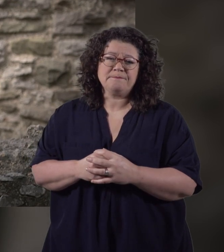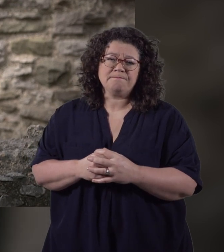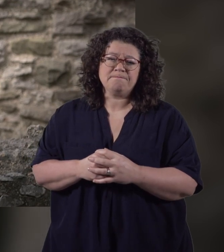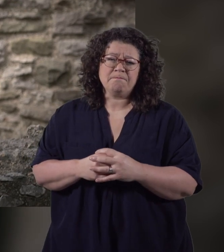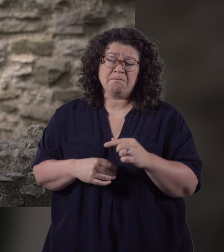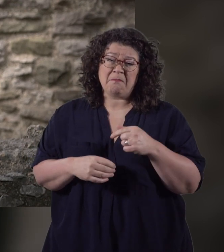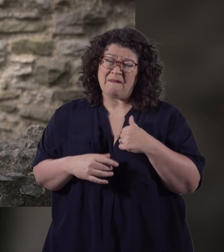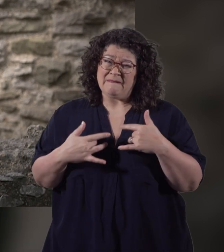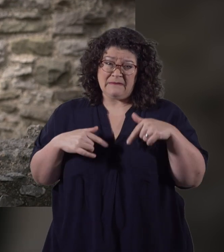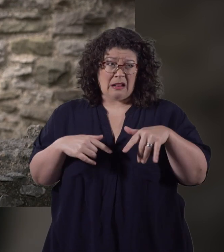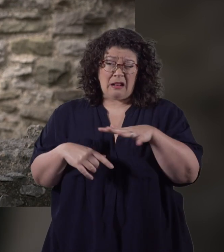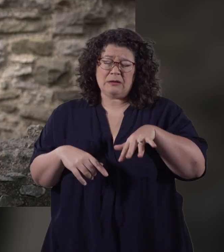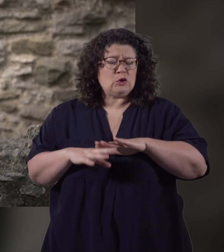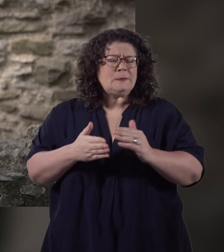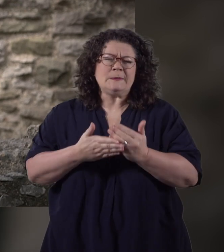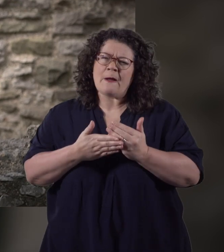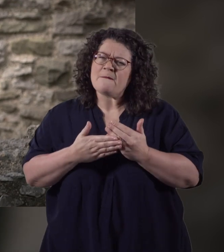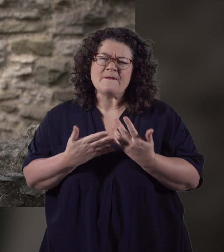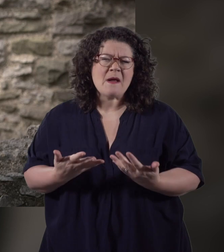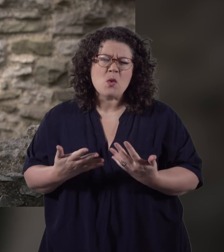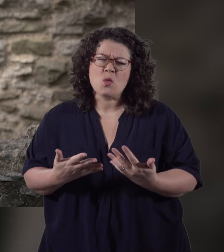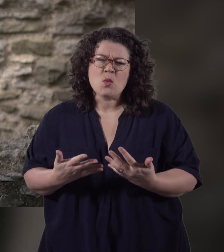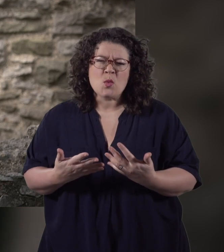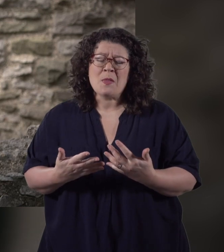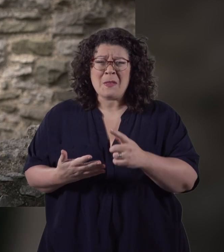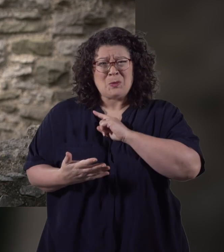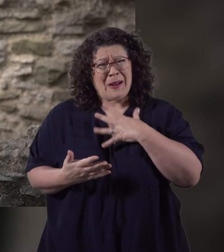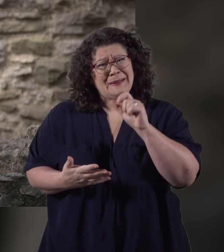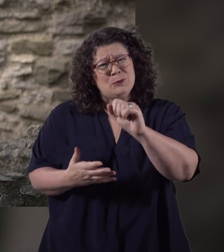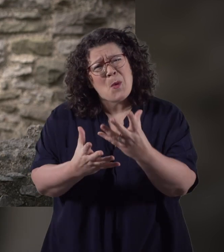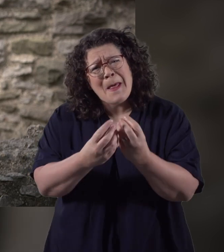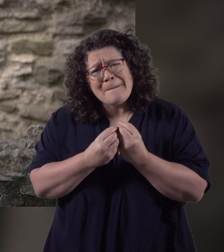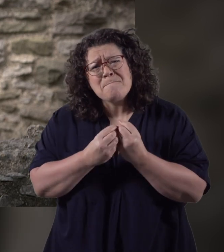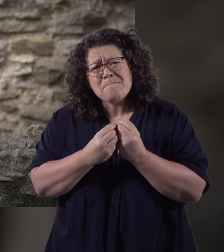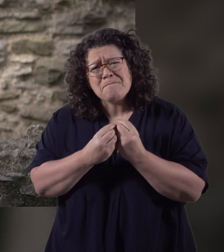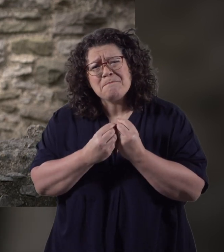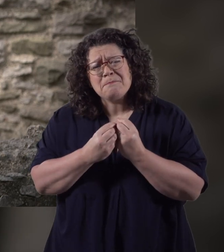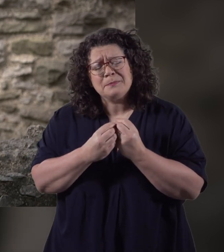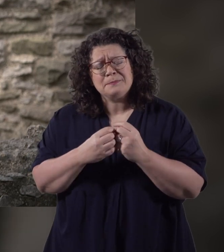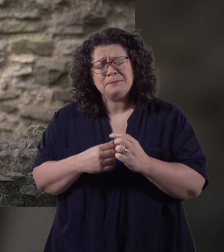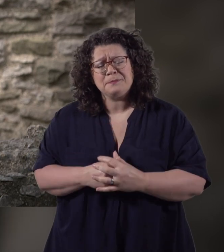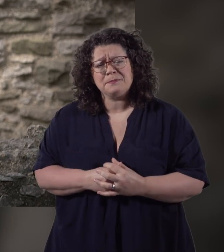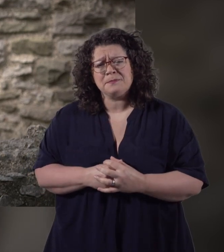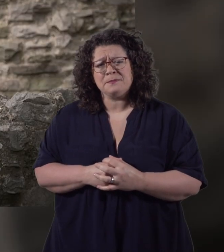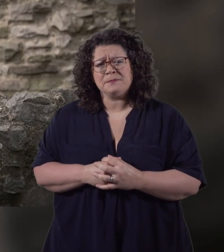I fear that this place is no longer safe though. And this is why I need your help.